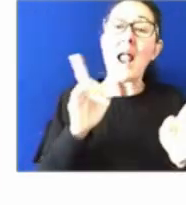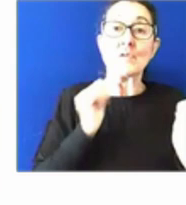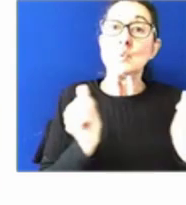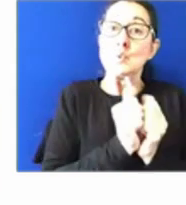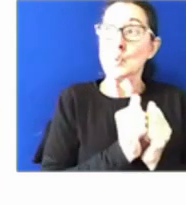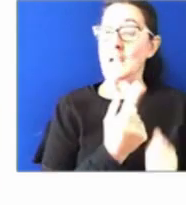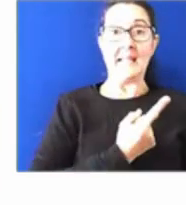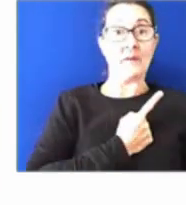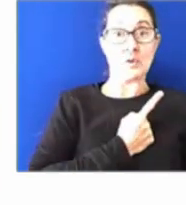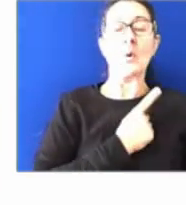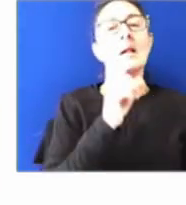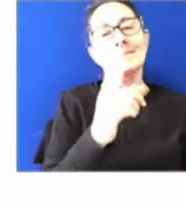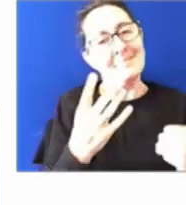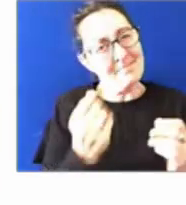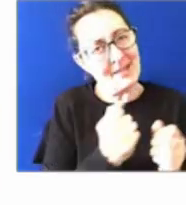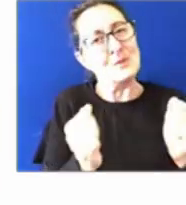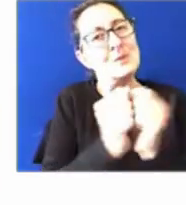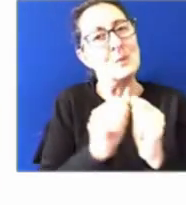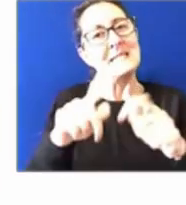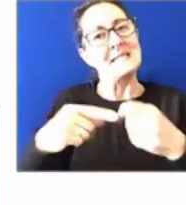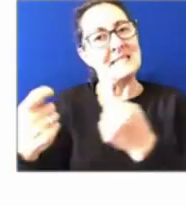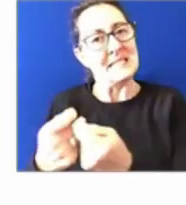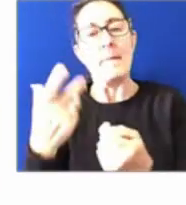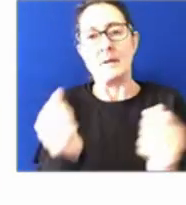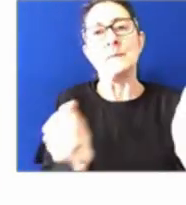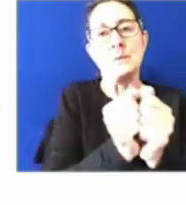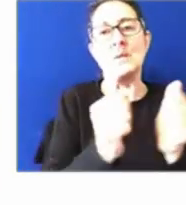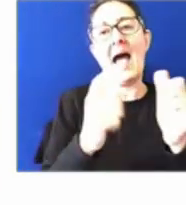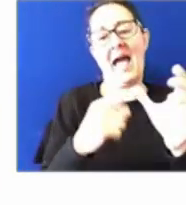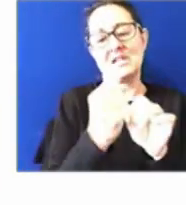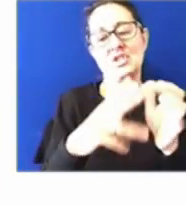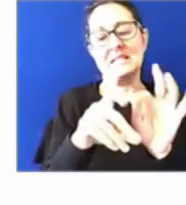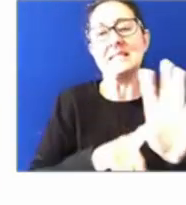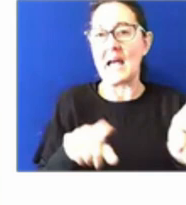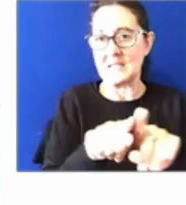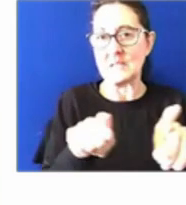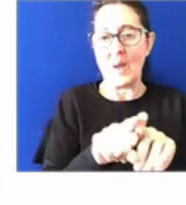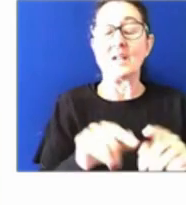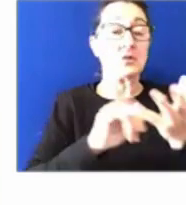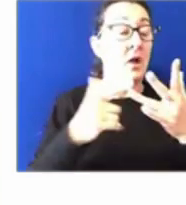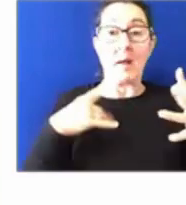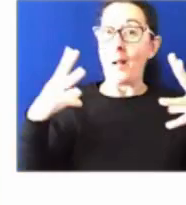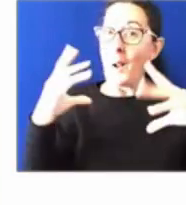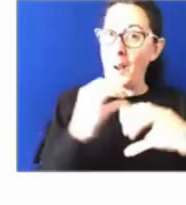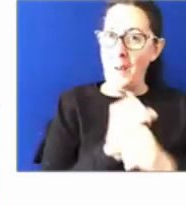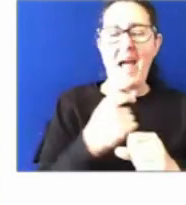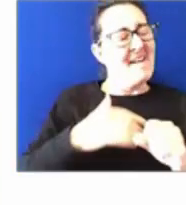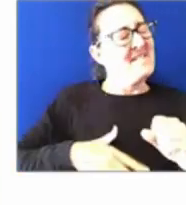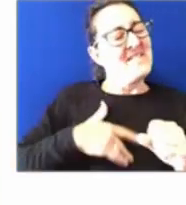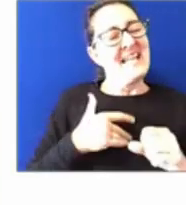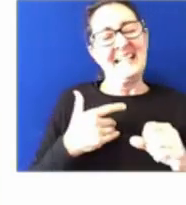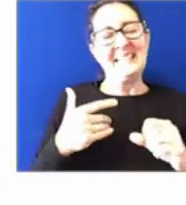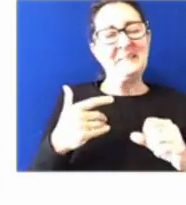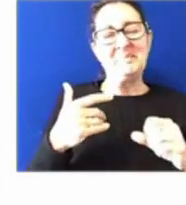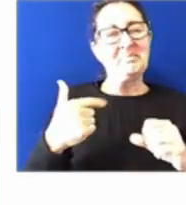and they've got to suit the agency. So look in closing, and I do feel like I say this every single year, but